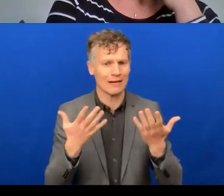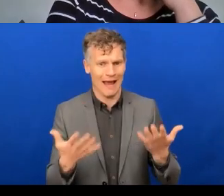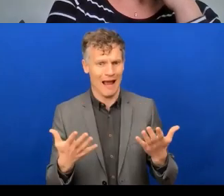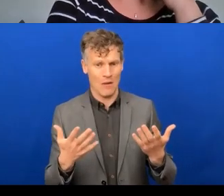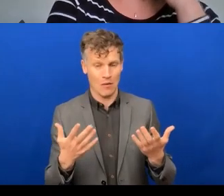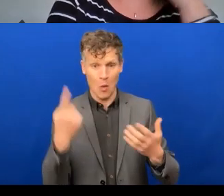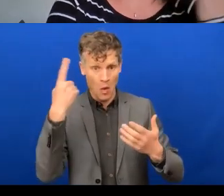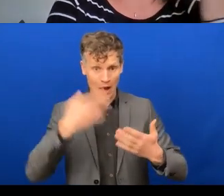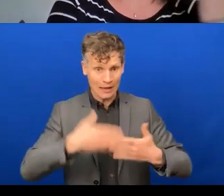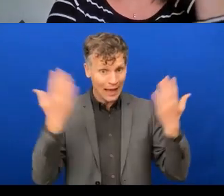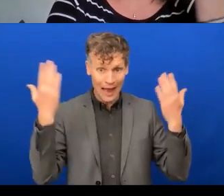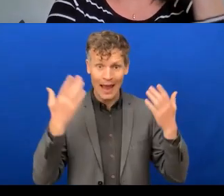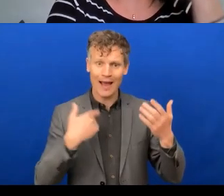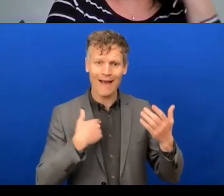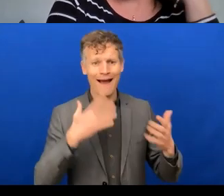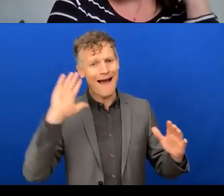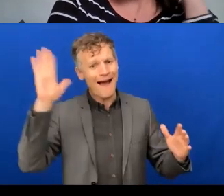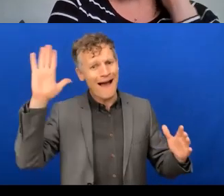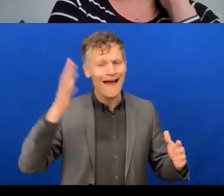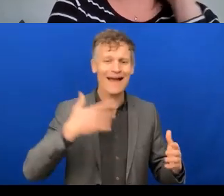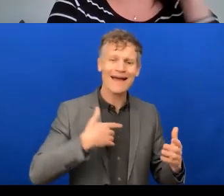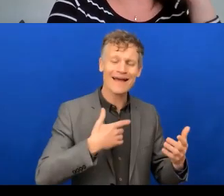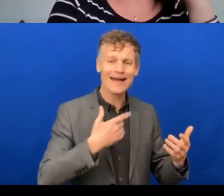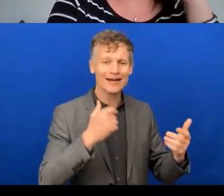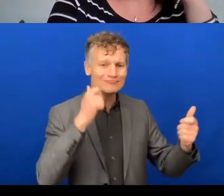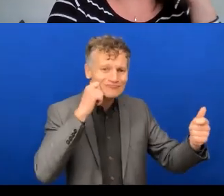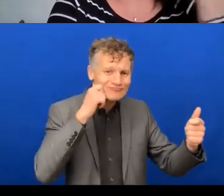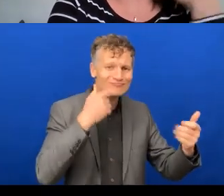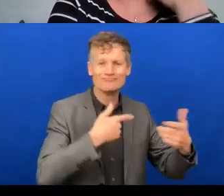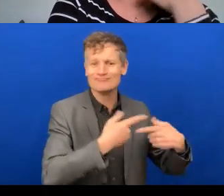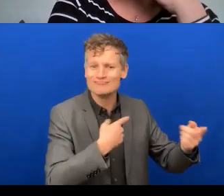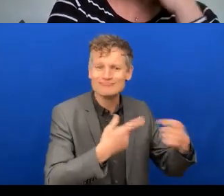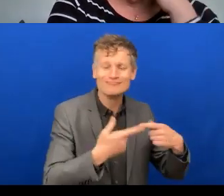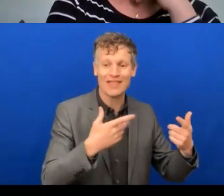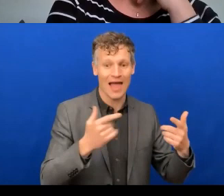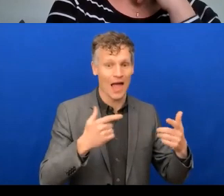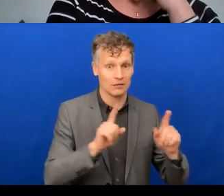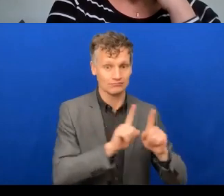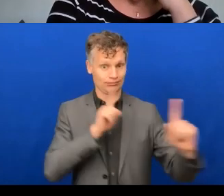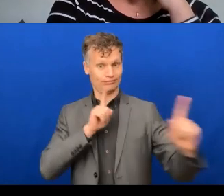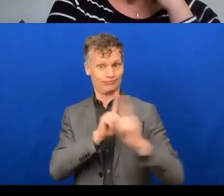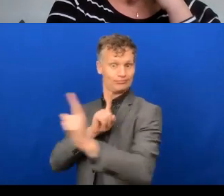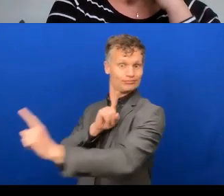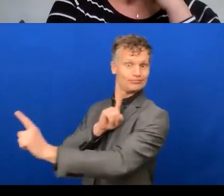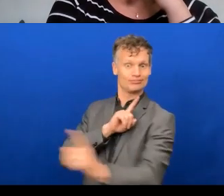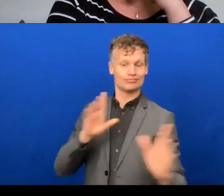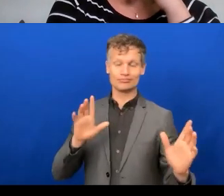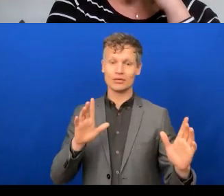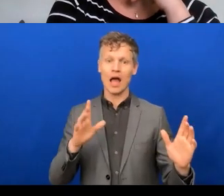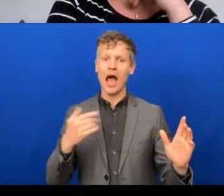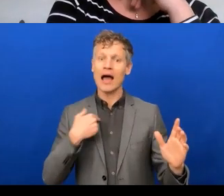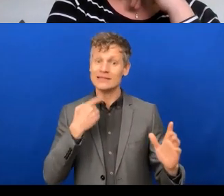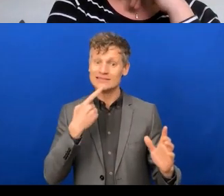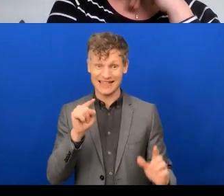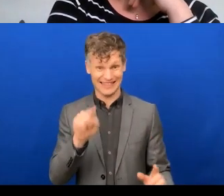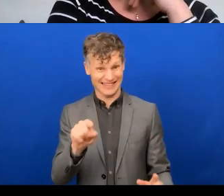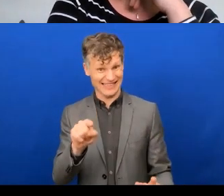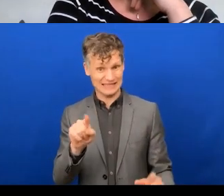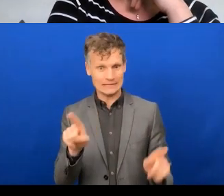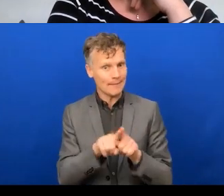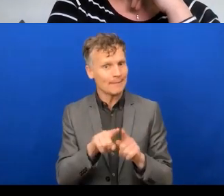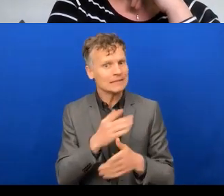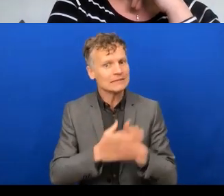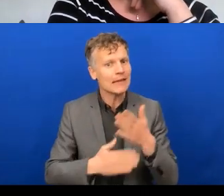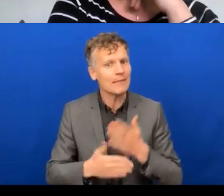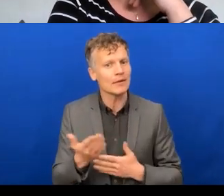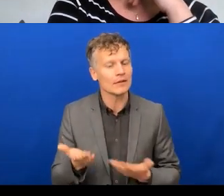And, and how that's kind of similar to the process of, of being disabled. Um, and, and I think, you know, there are winners and losers